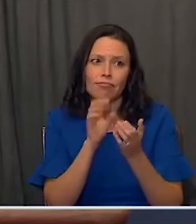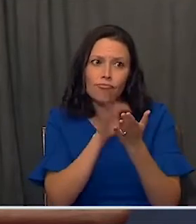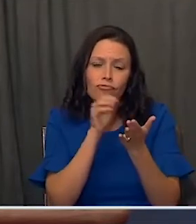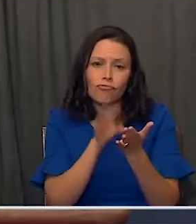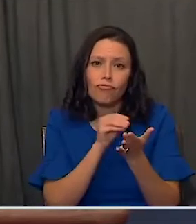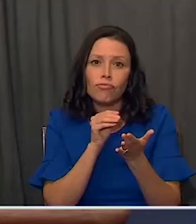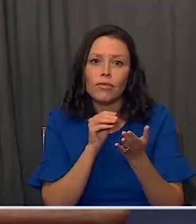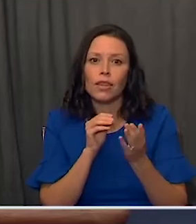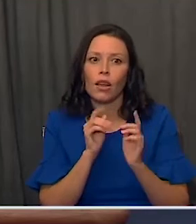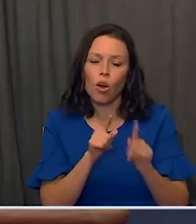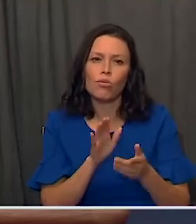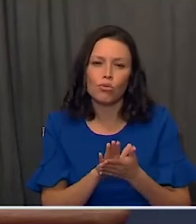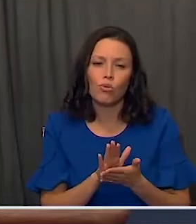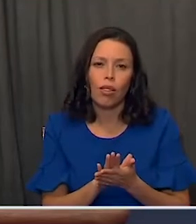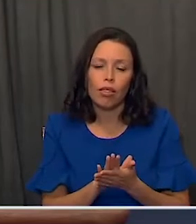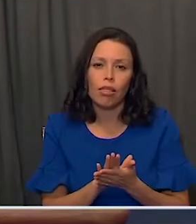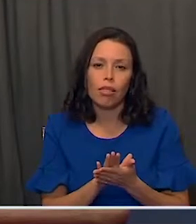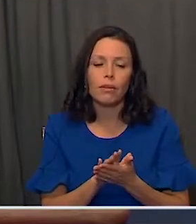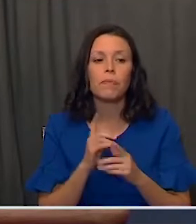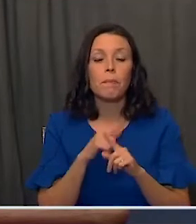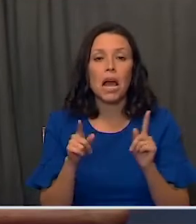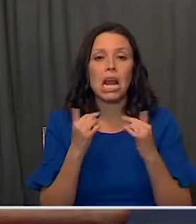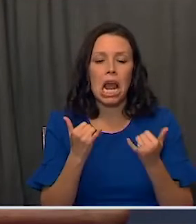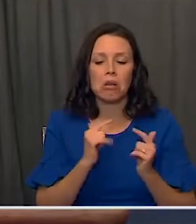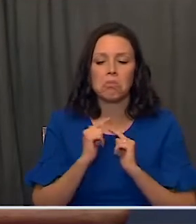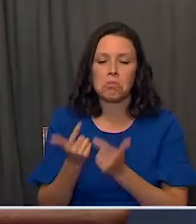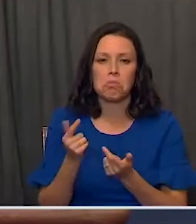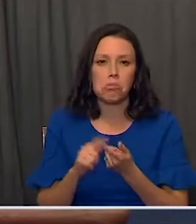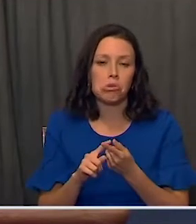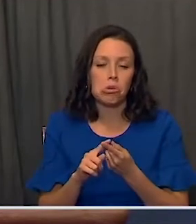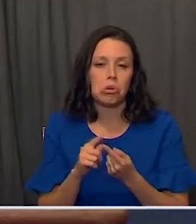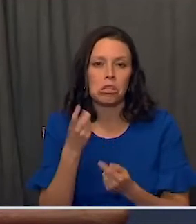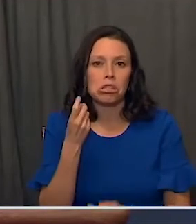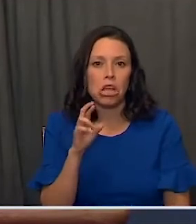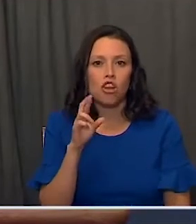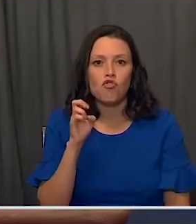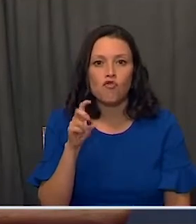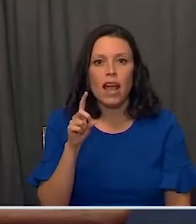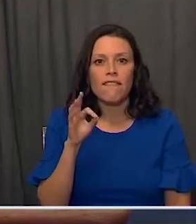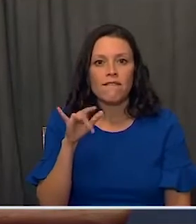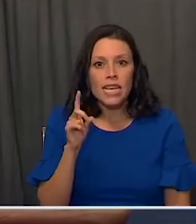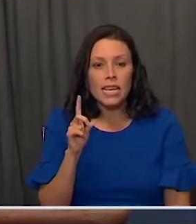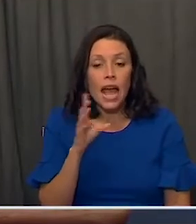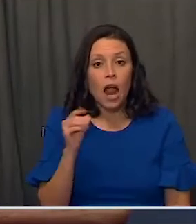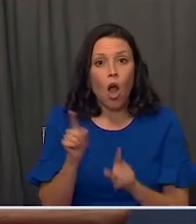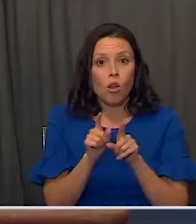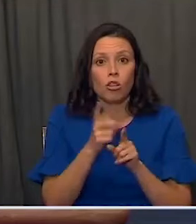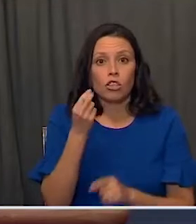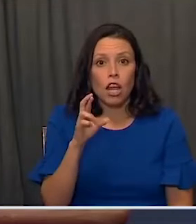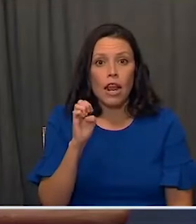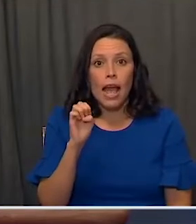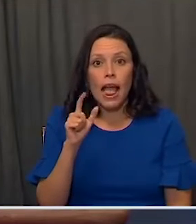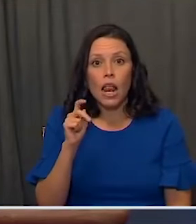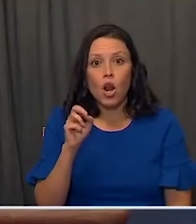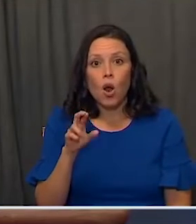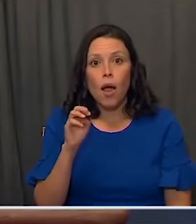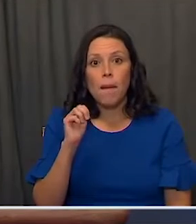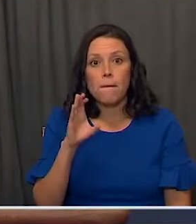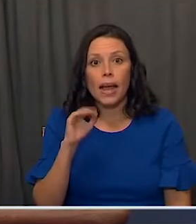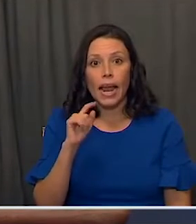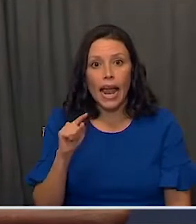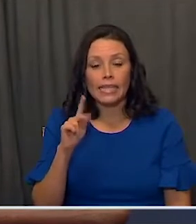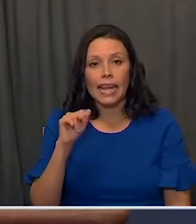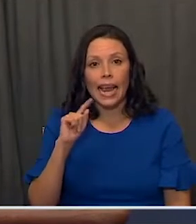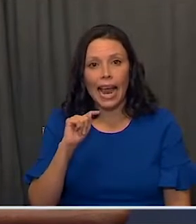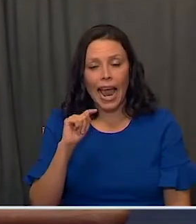back to school. But with that, let me introduce Dr. Redfield and with him, Dr. Eleanor McCants Katz